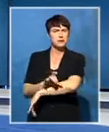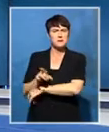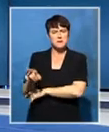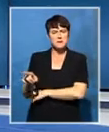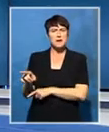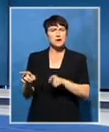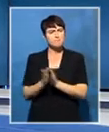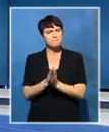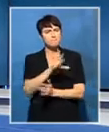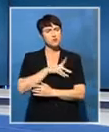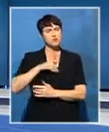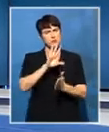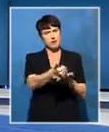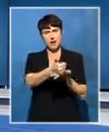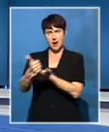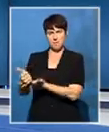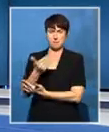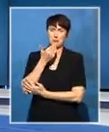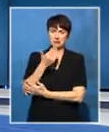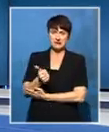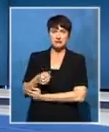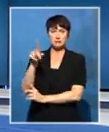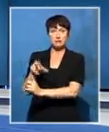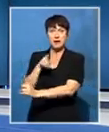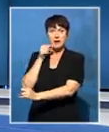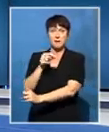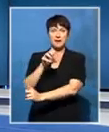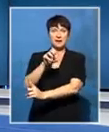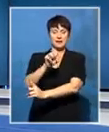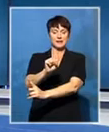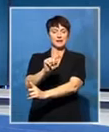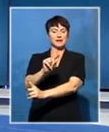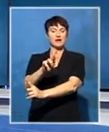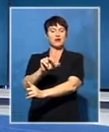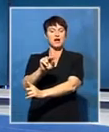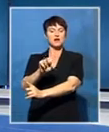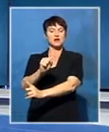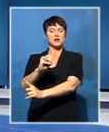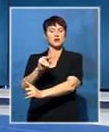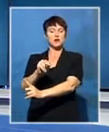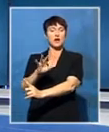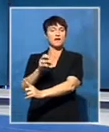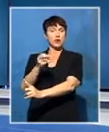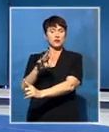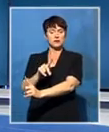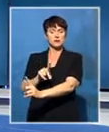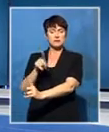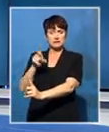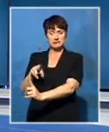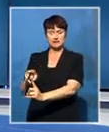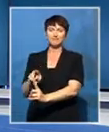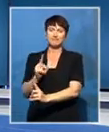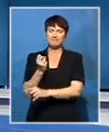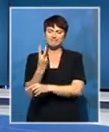assisted suicide. The patient, Robin Stransom Ford, had died just hours earlier. Today, in a 60-page